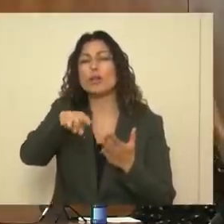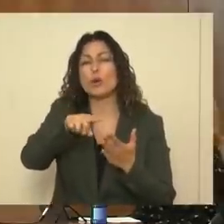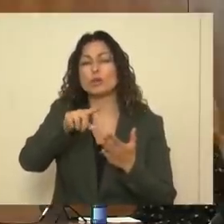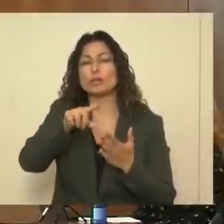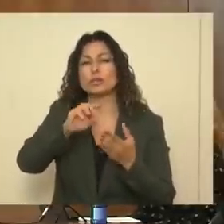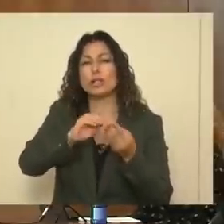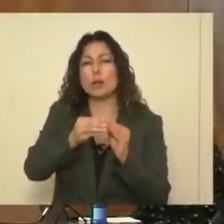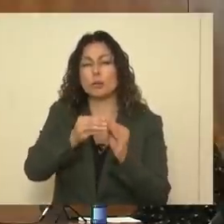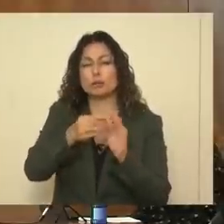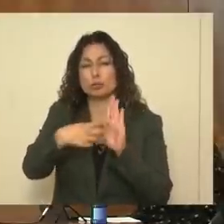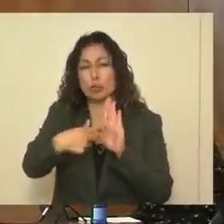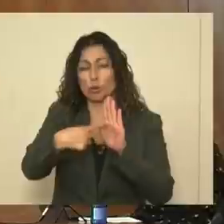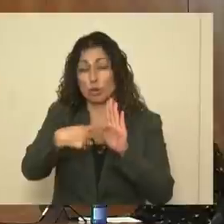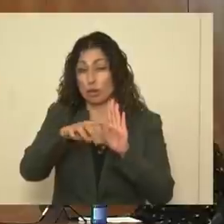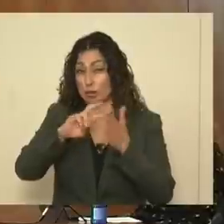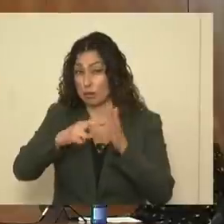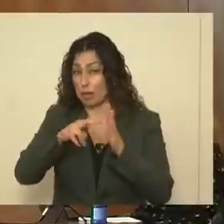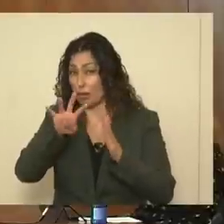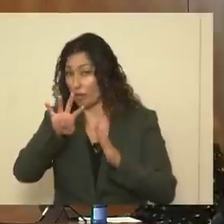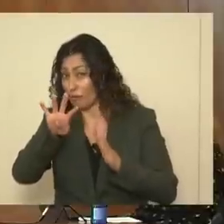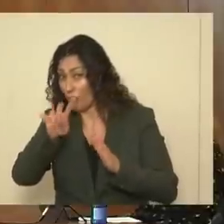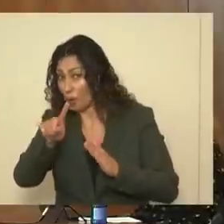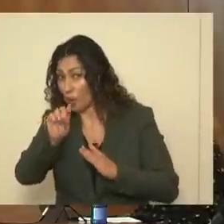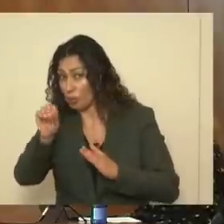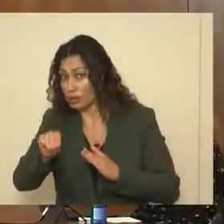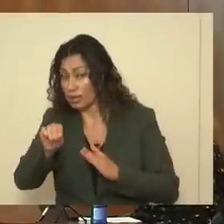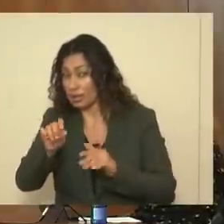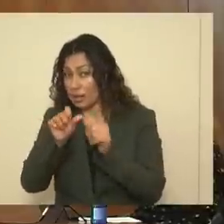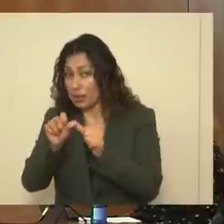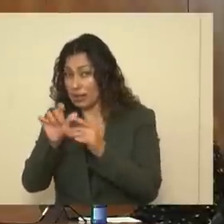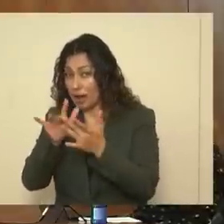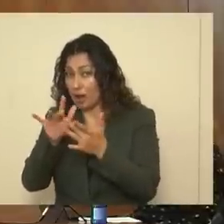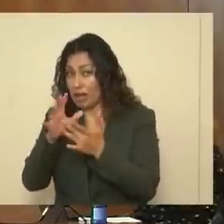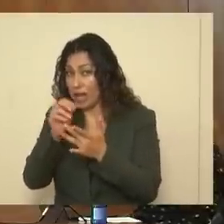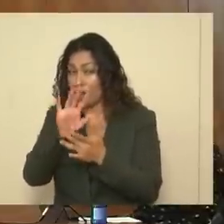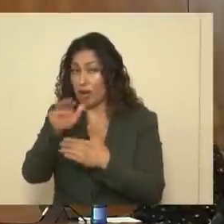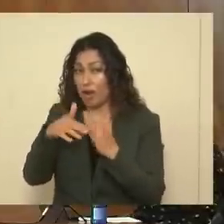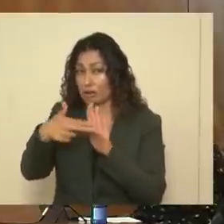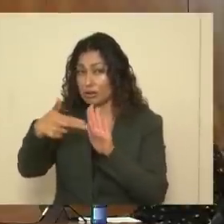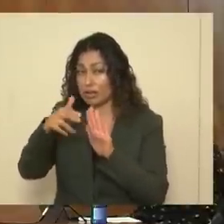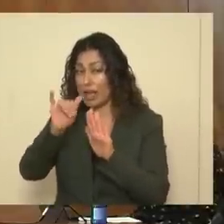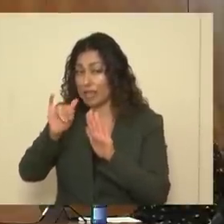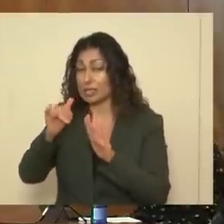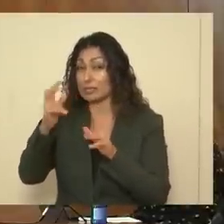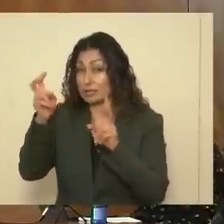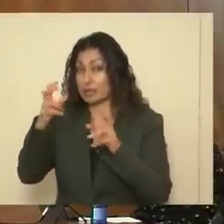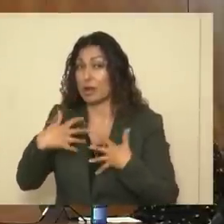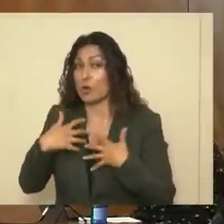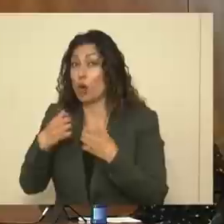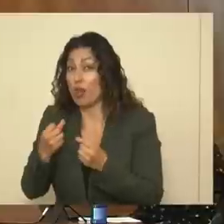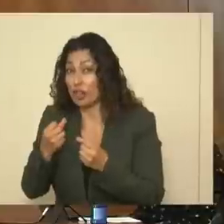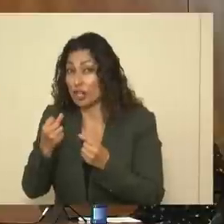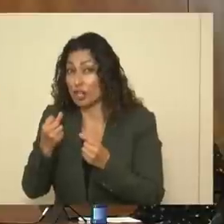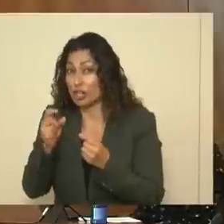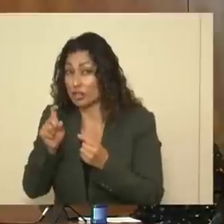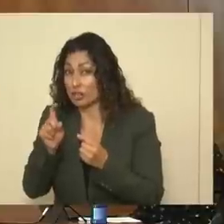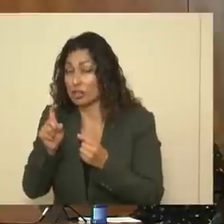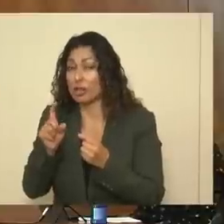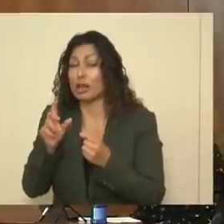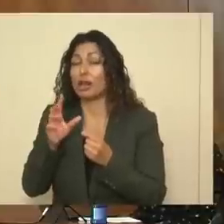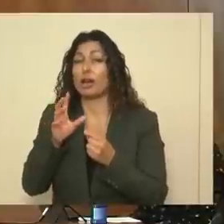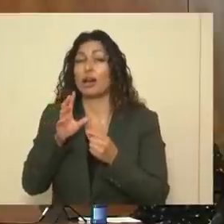In other words, have almost 41% of cases maintained contact and they've all been designated as recovered? And is,